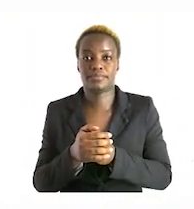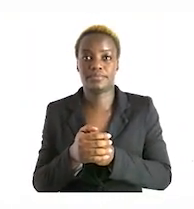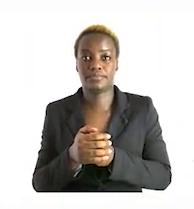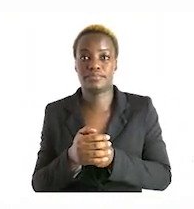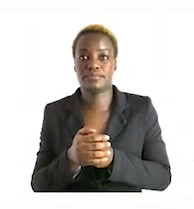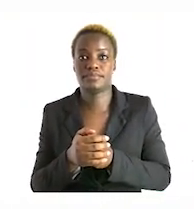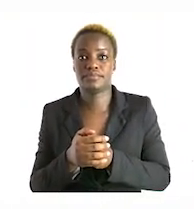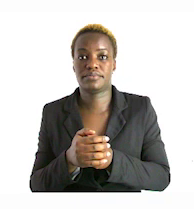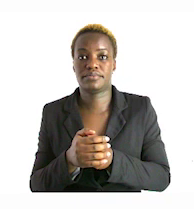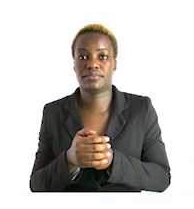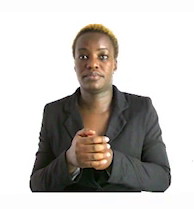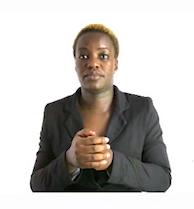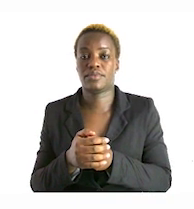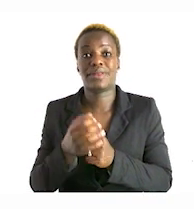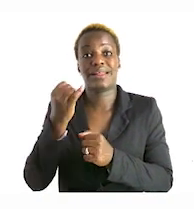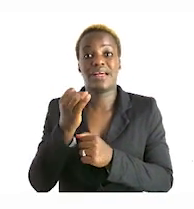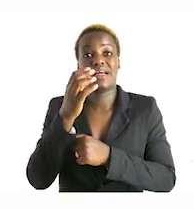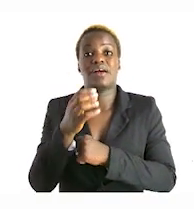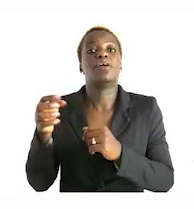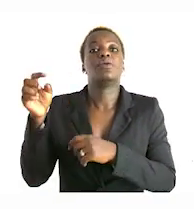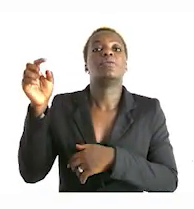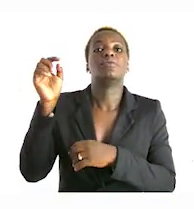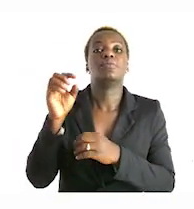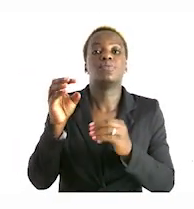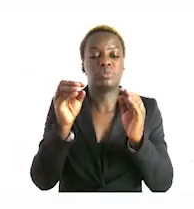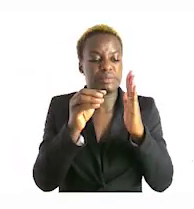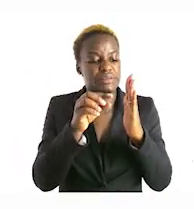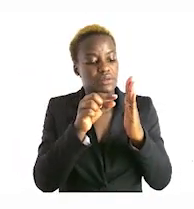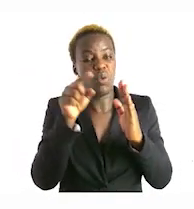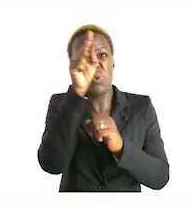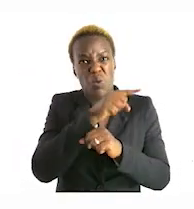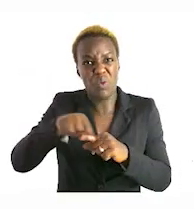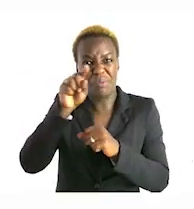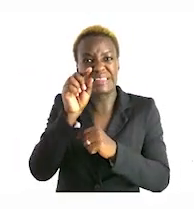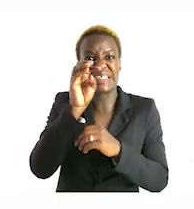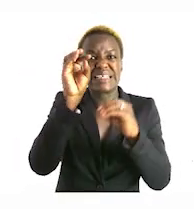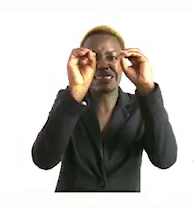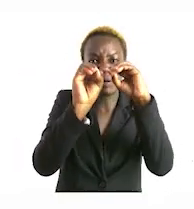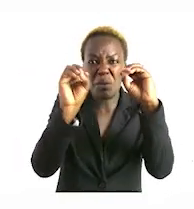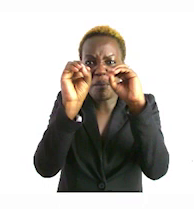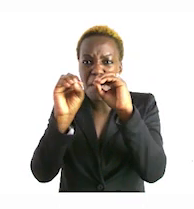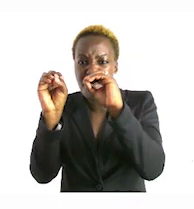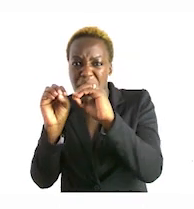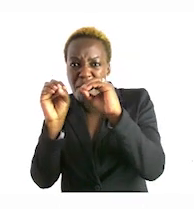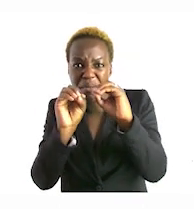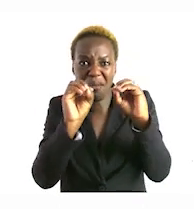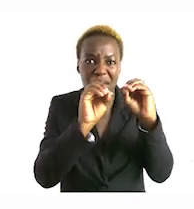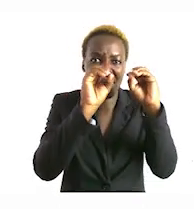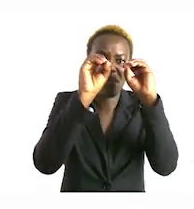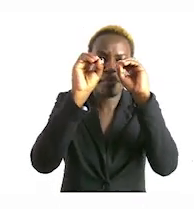okay so now here we are having empty boxes that we need to fill with the answers